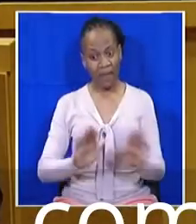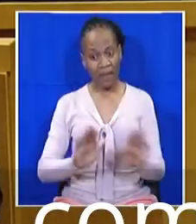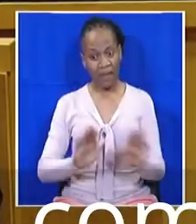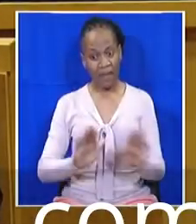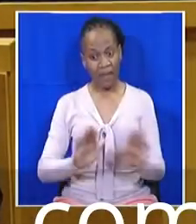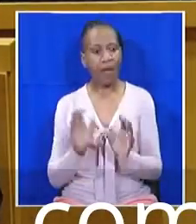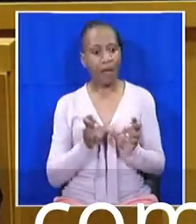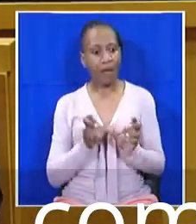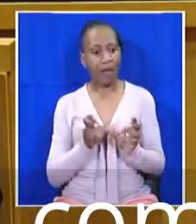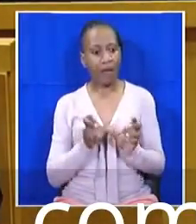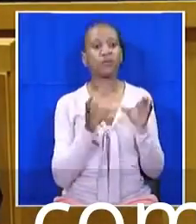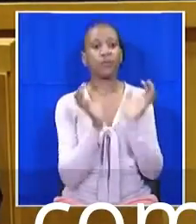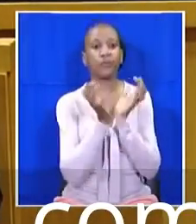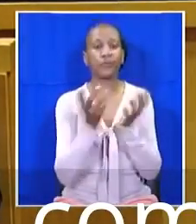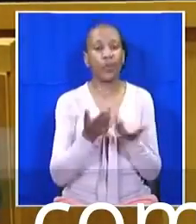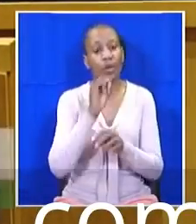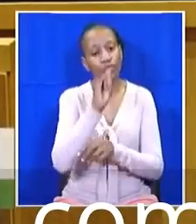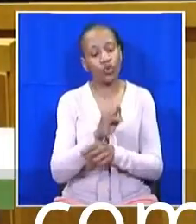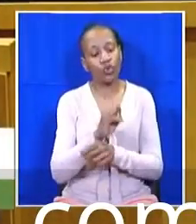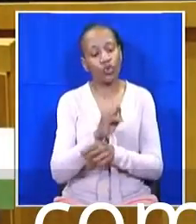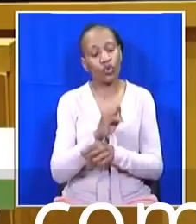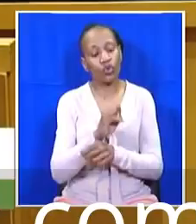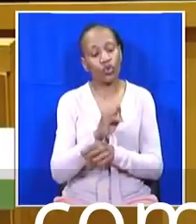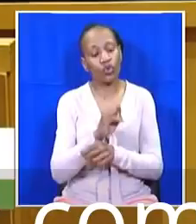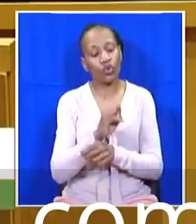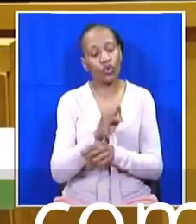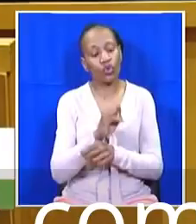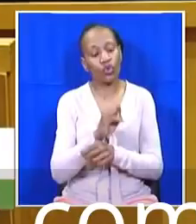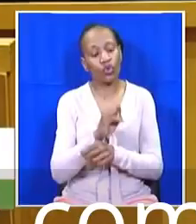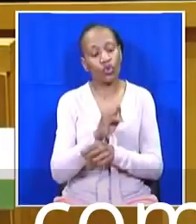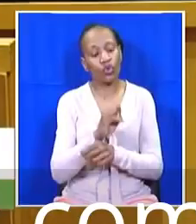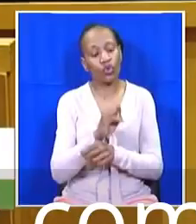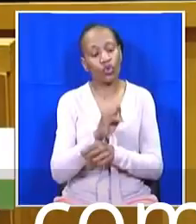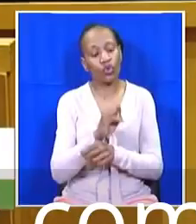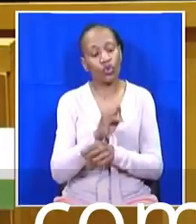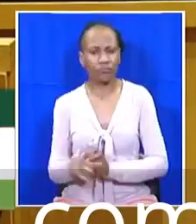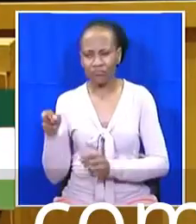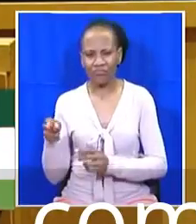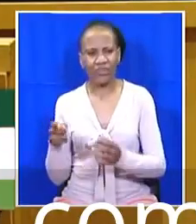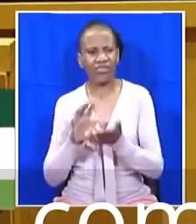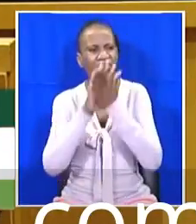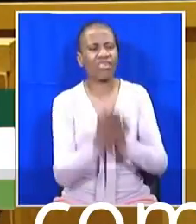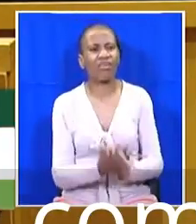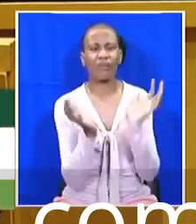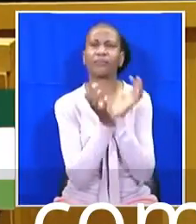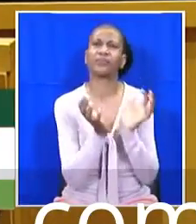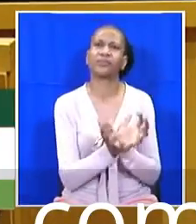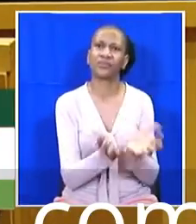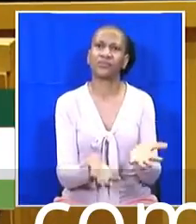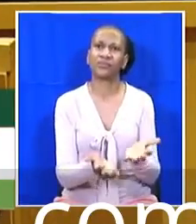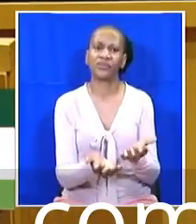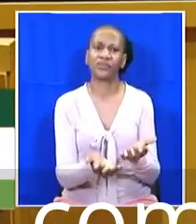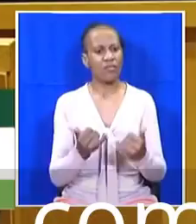Council meetings of Johannesburg and Chwane today. They have disrupted the Council meetings, prevented